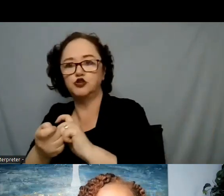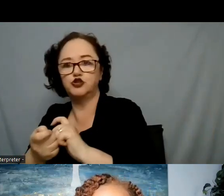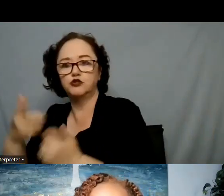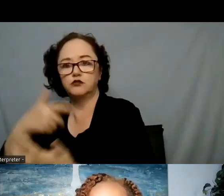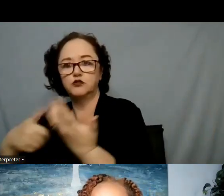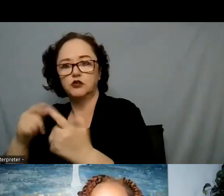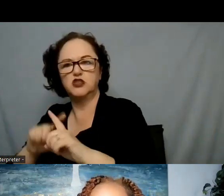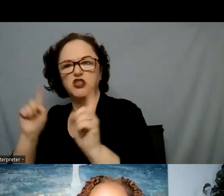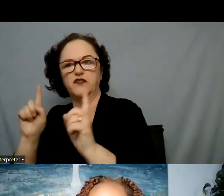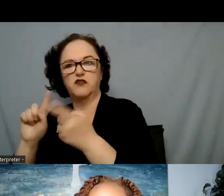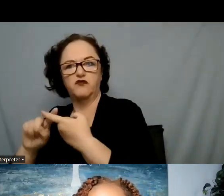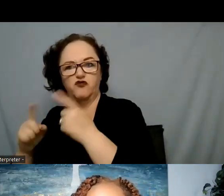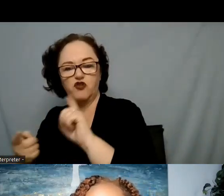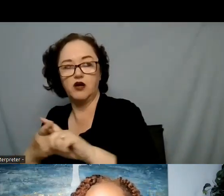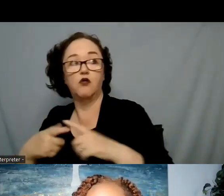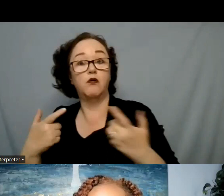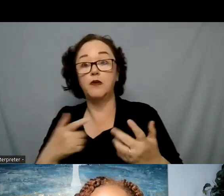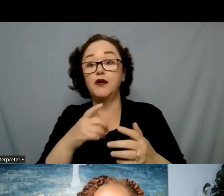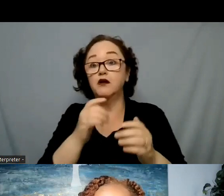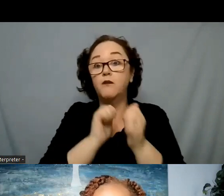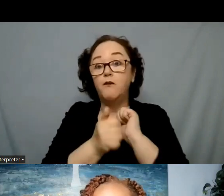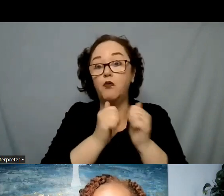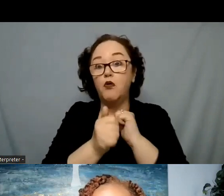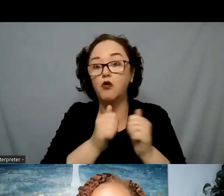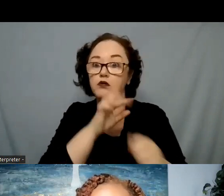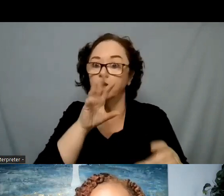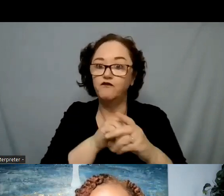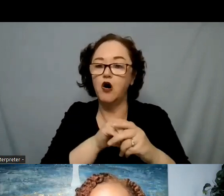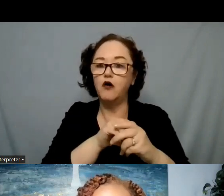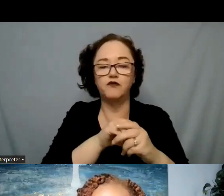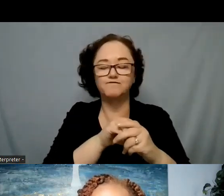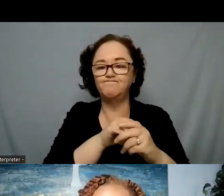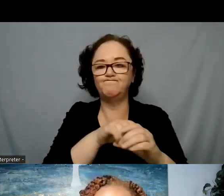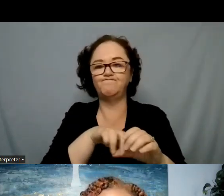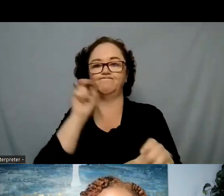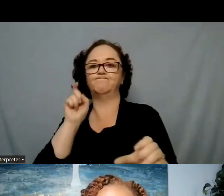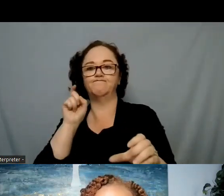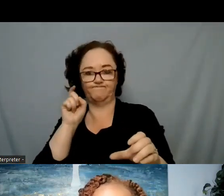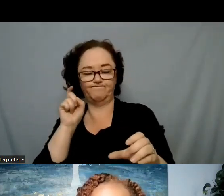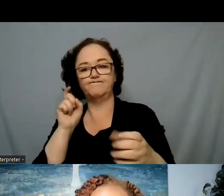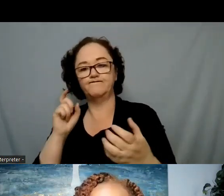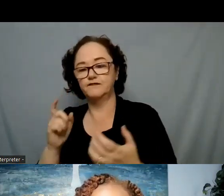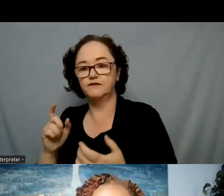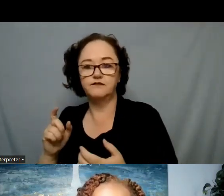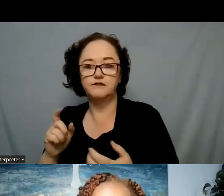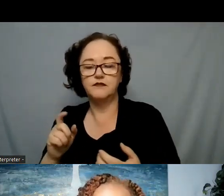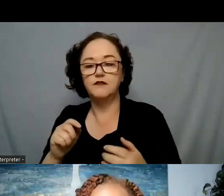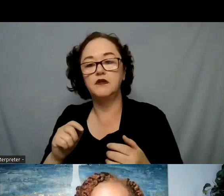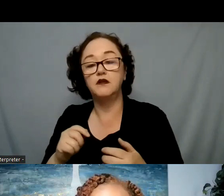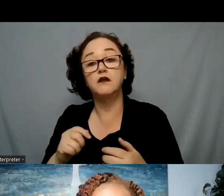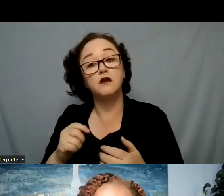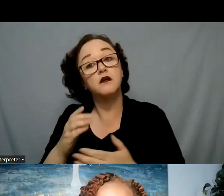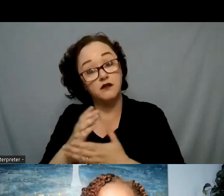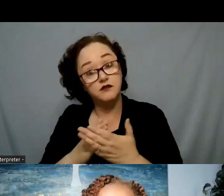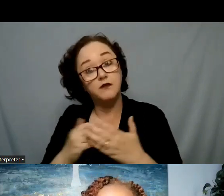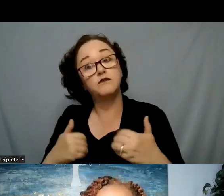always say it I am glad because there are some youth that will go to their parents and family and say that they want therapy that they want